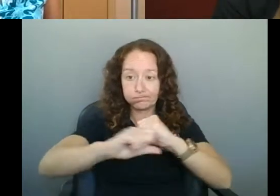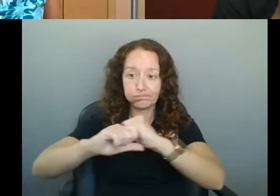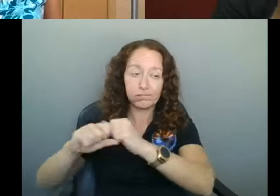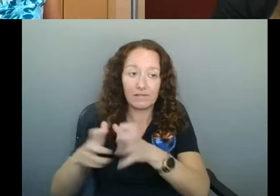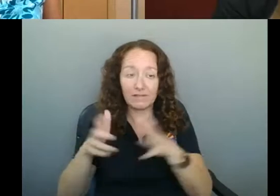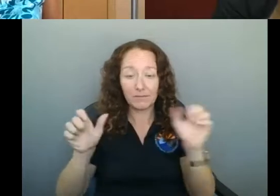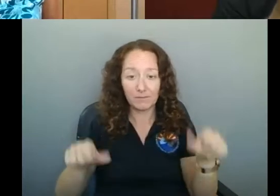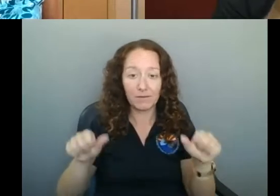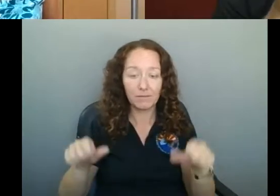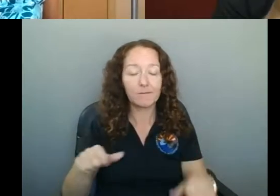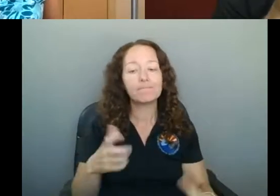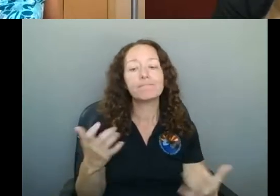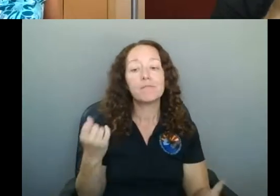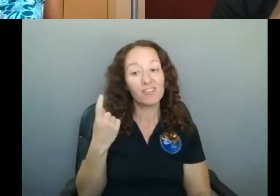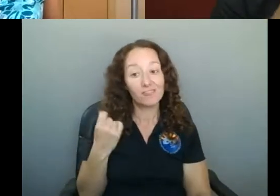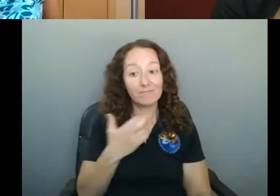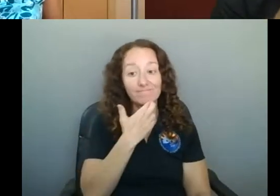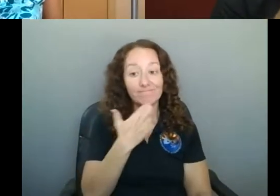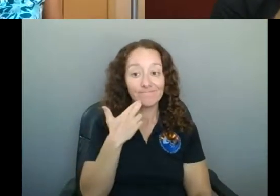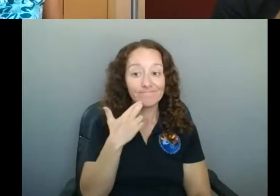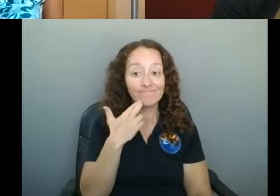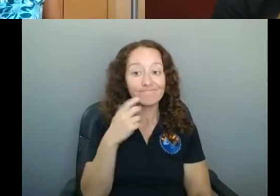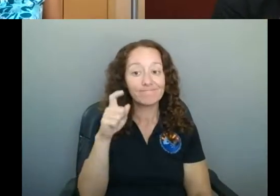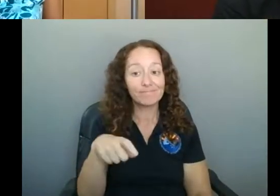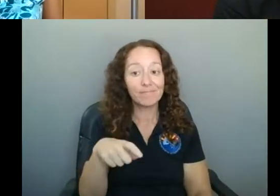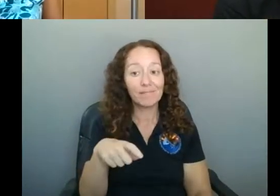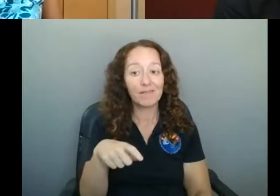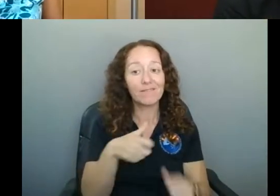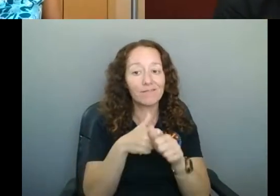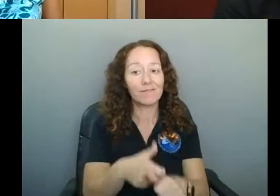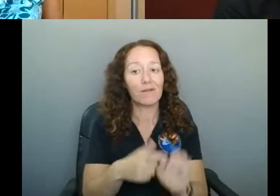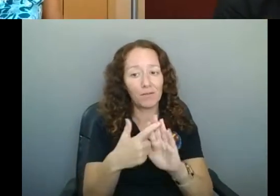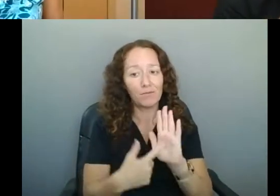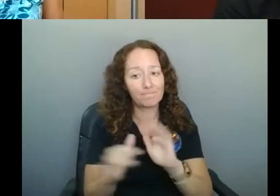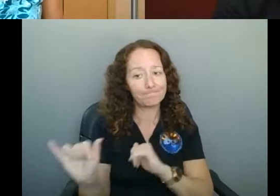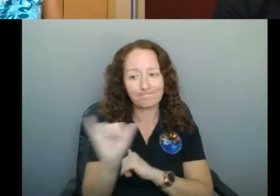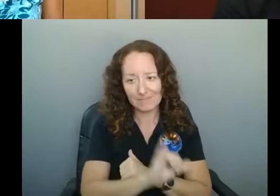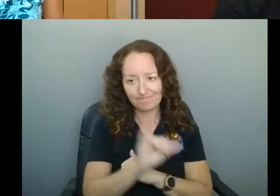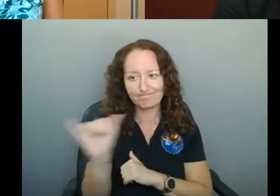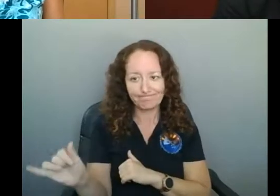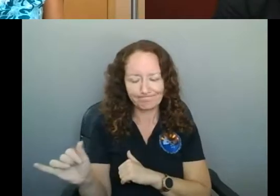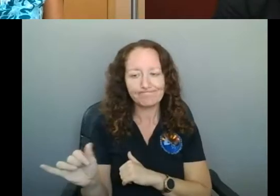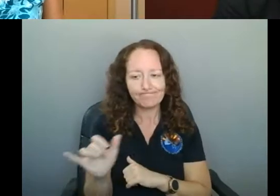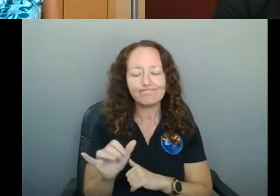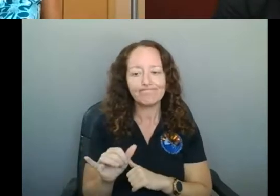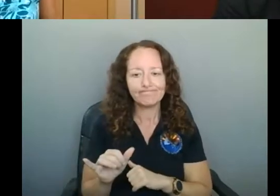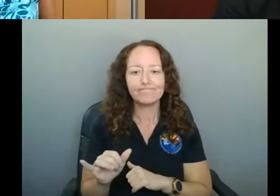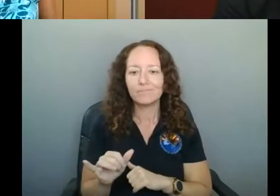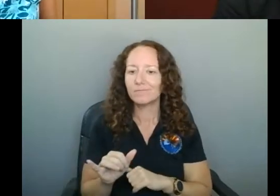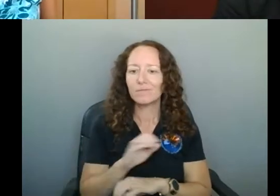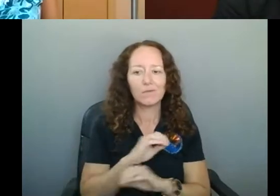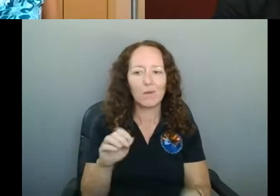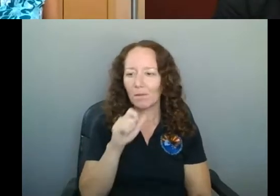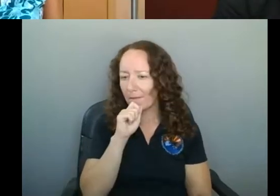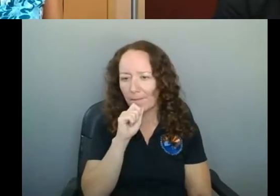Now, restaurants do have to fall under the same rules of, you know, they're supposed to be not karaoke. They're